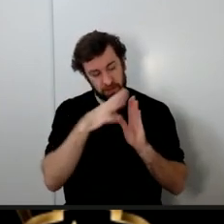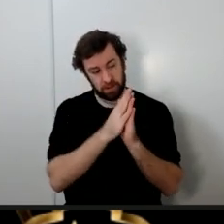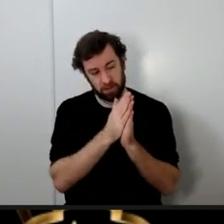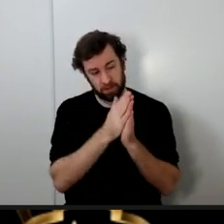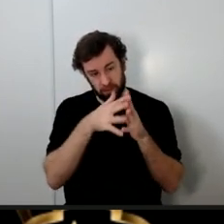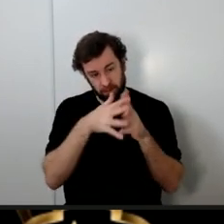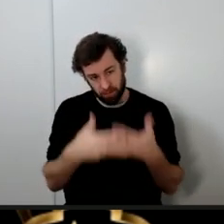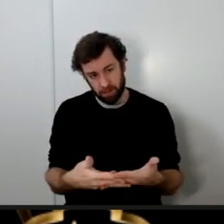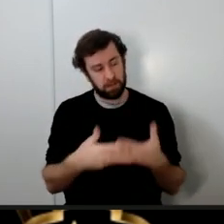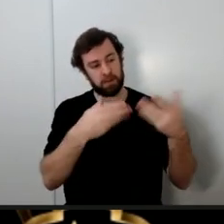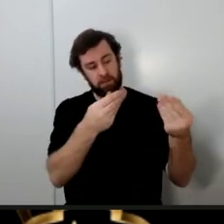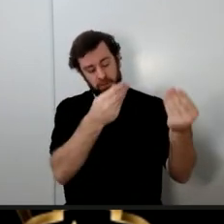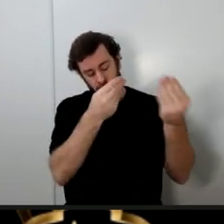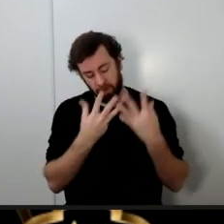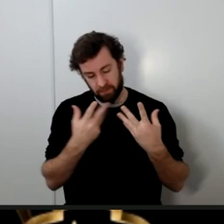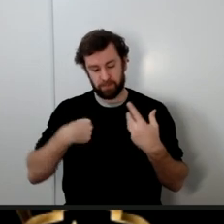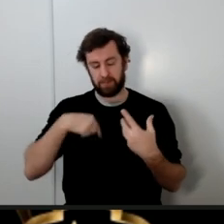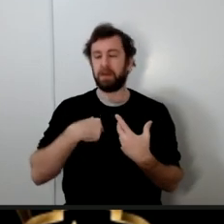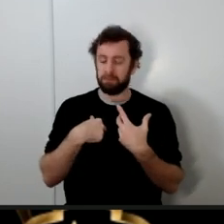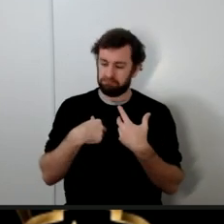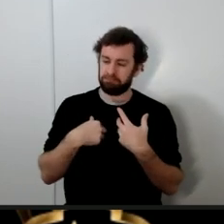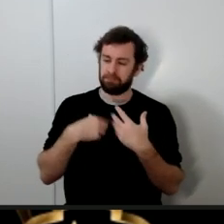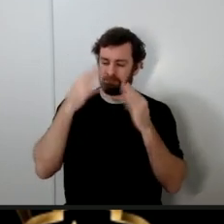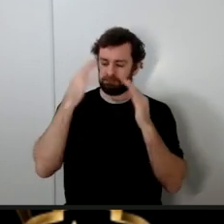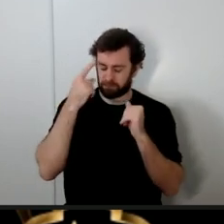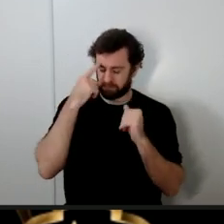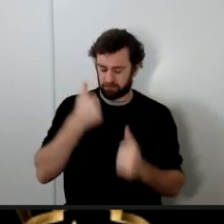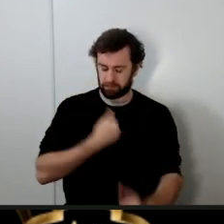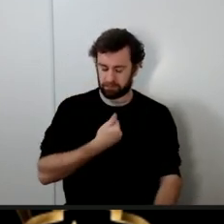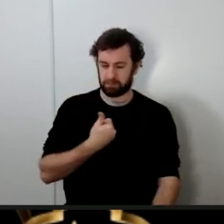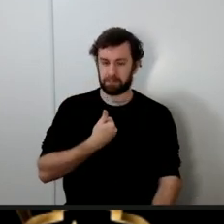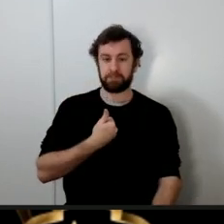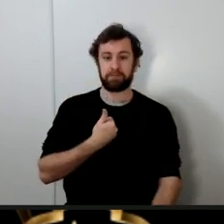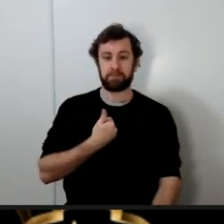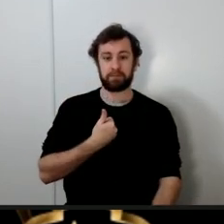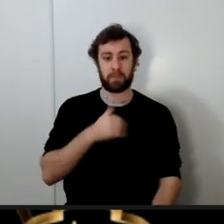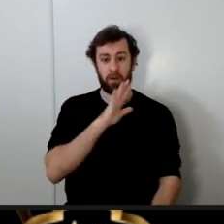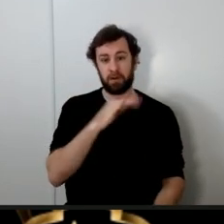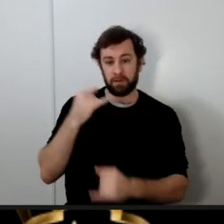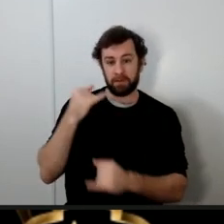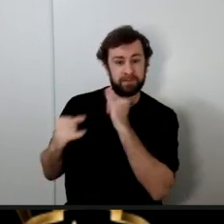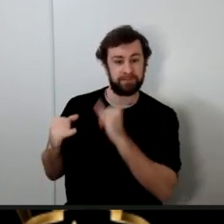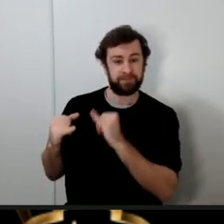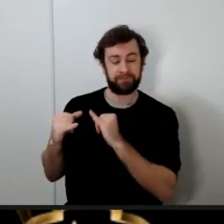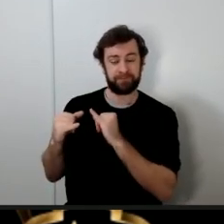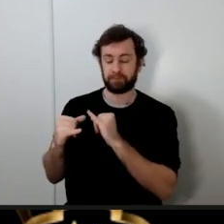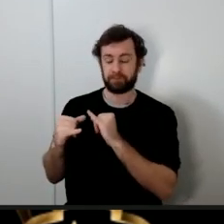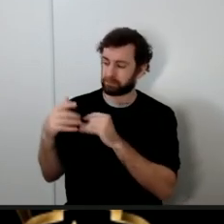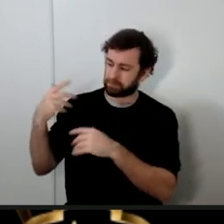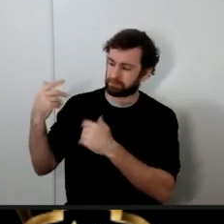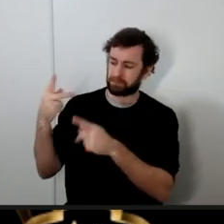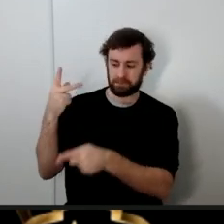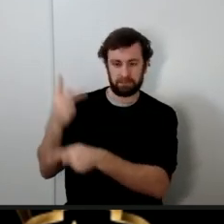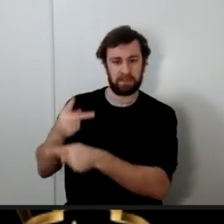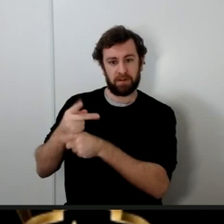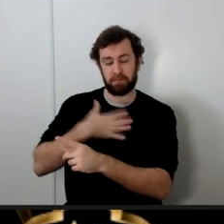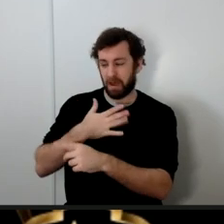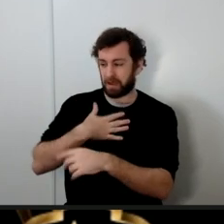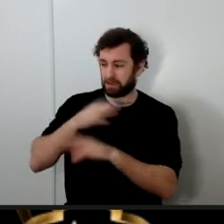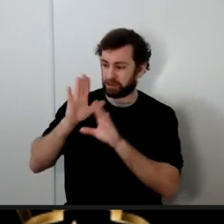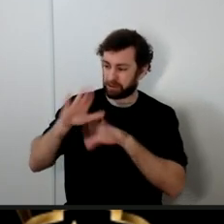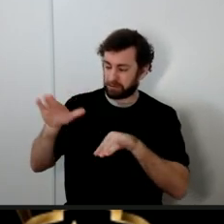gives me consolation her final will look after my children Hassan and Hussein